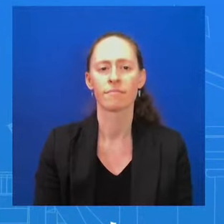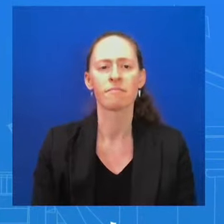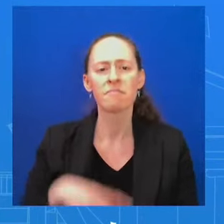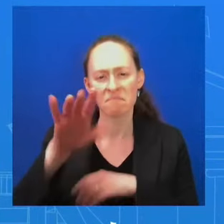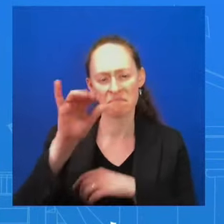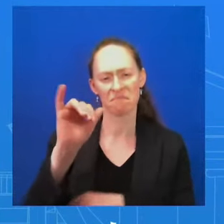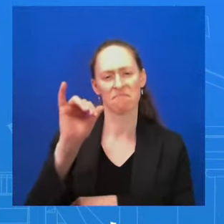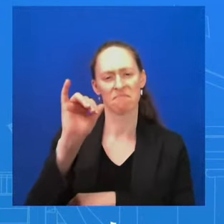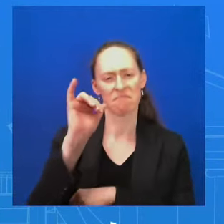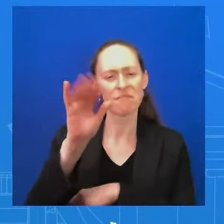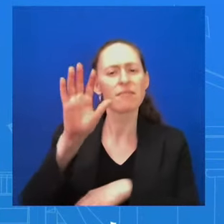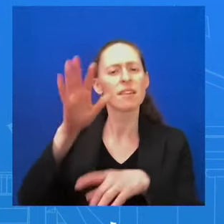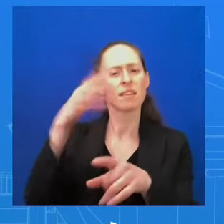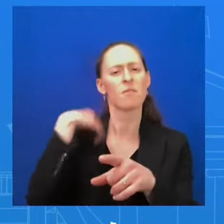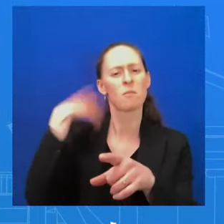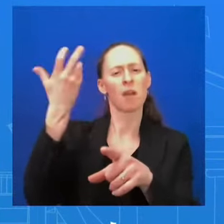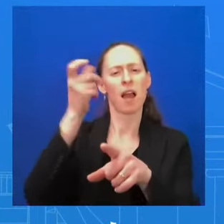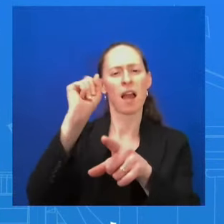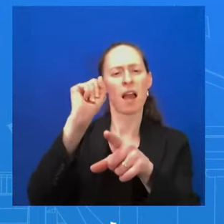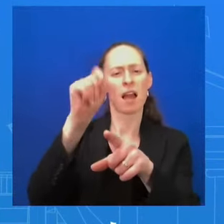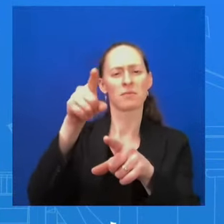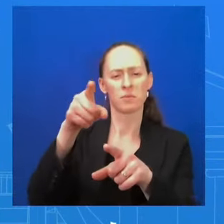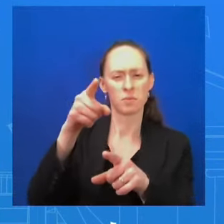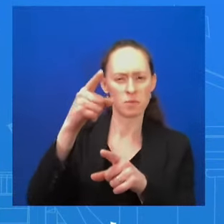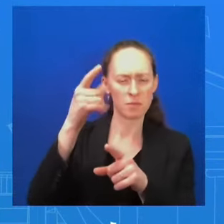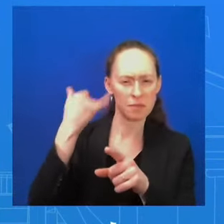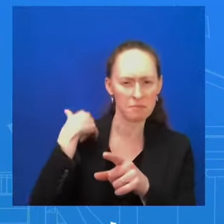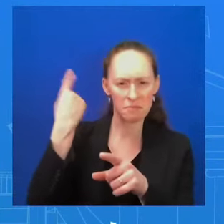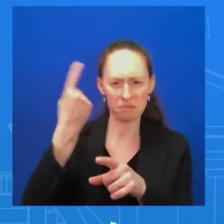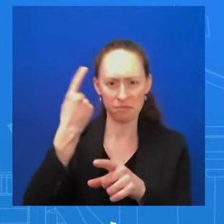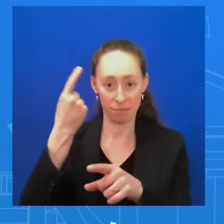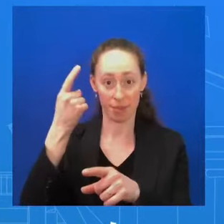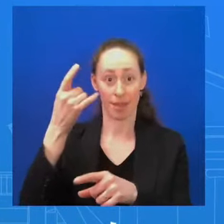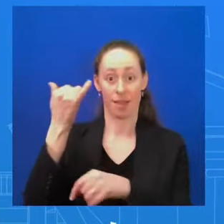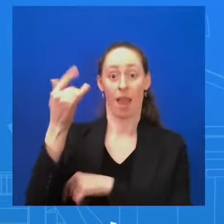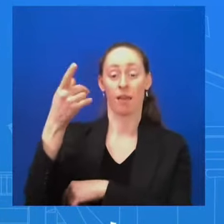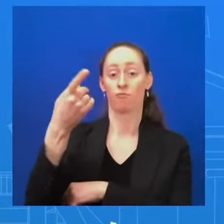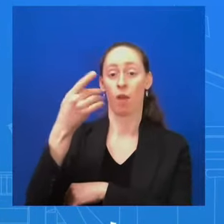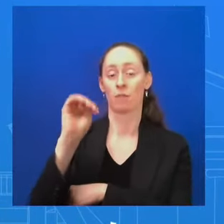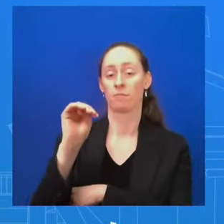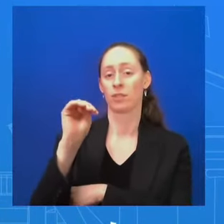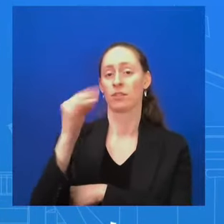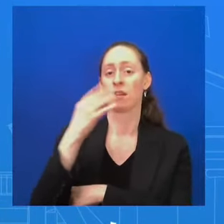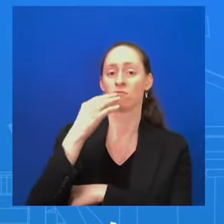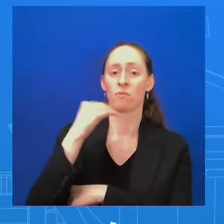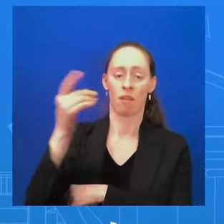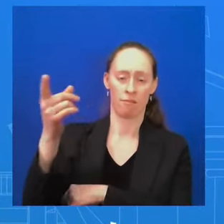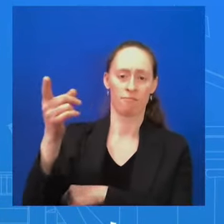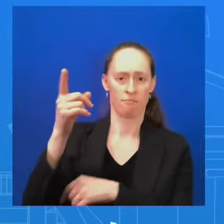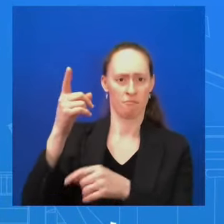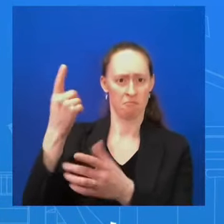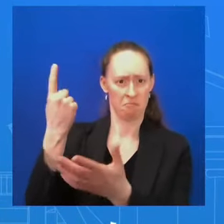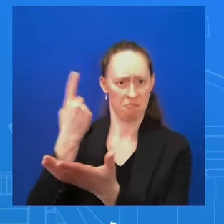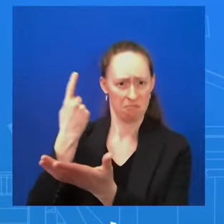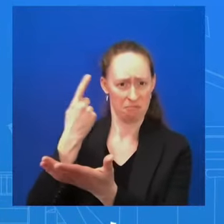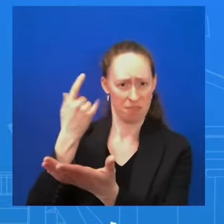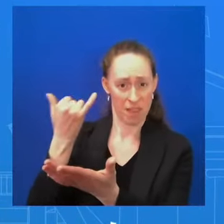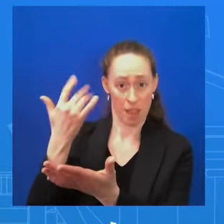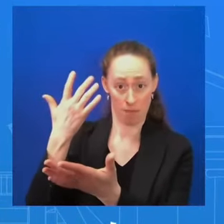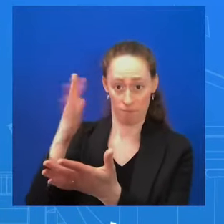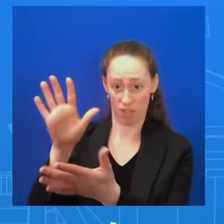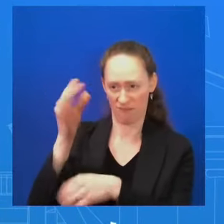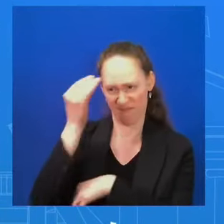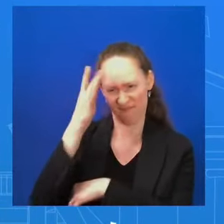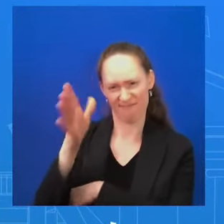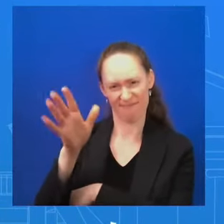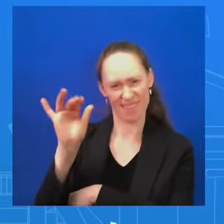conversation with Netanyahu that we've been told about all day long? Was it an ultimatum? Did we deliver an ultimatum? No, I mean, look.